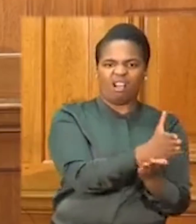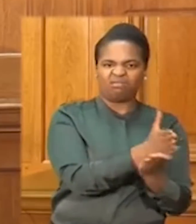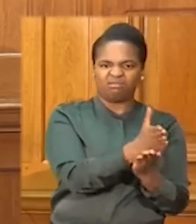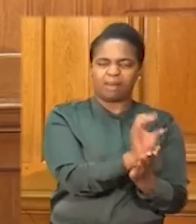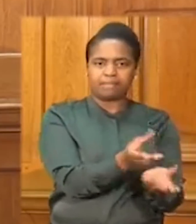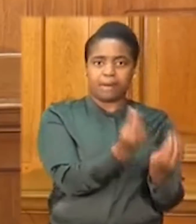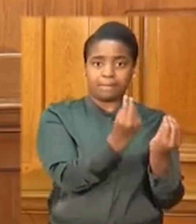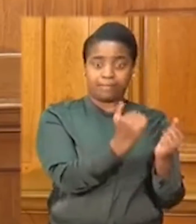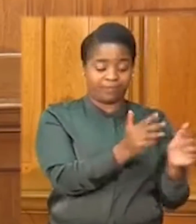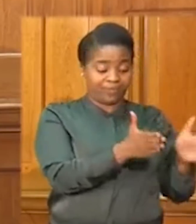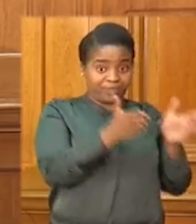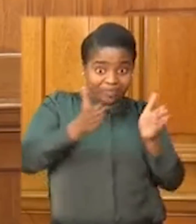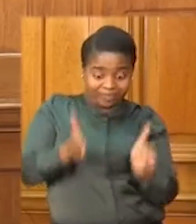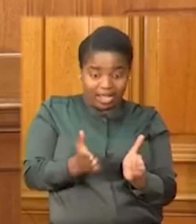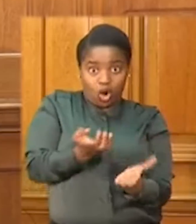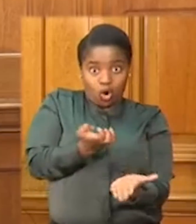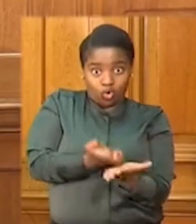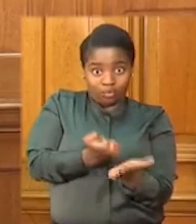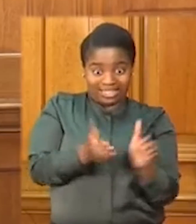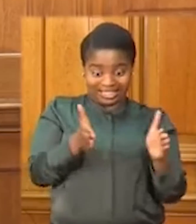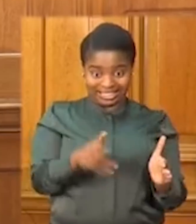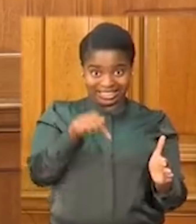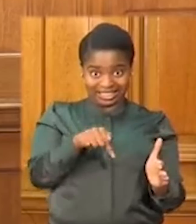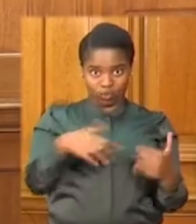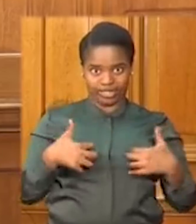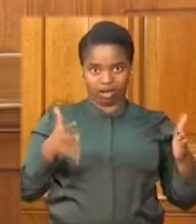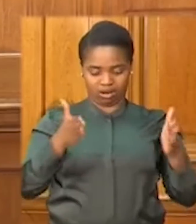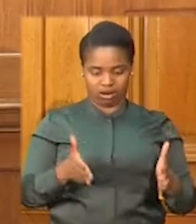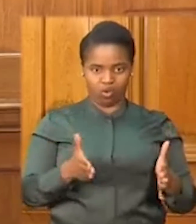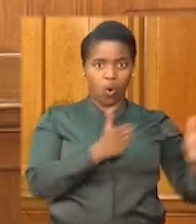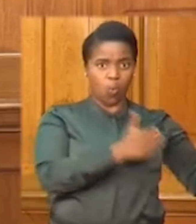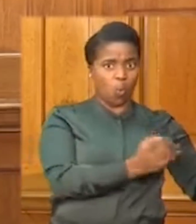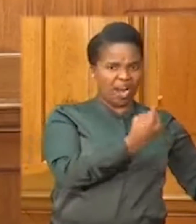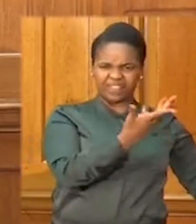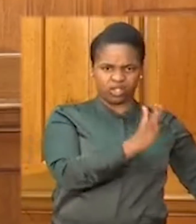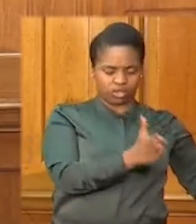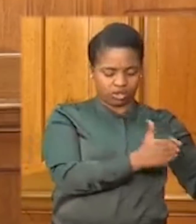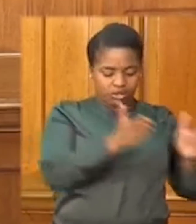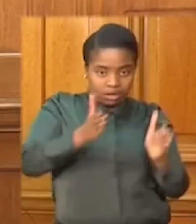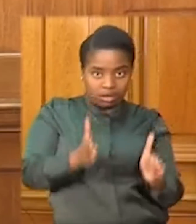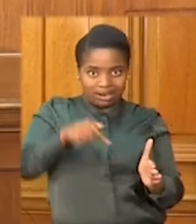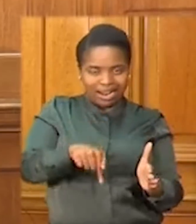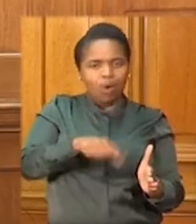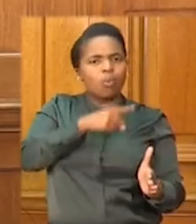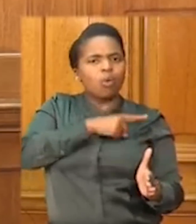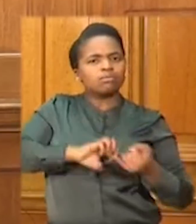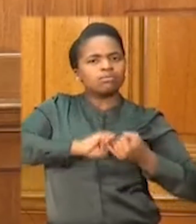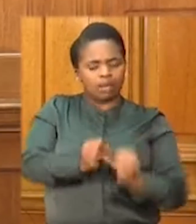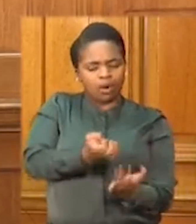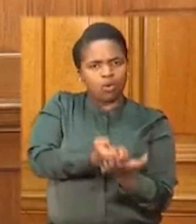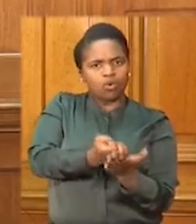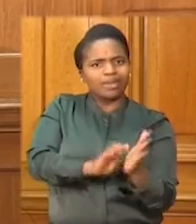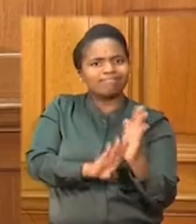second phase of our economic response to stabilize the economy, address the extreme